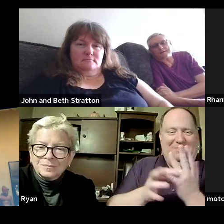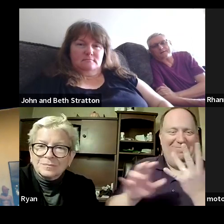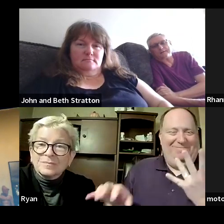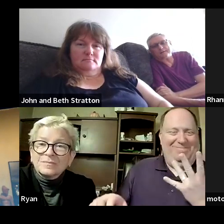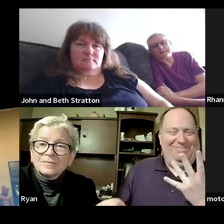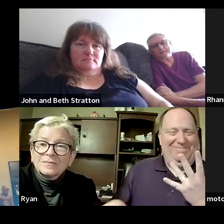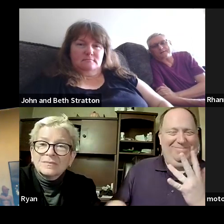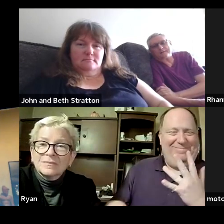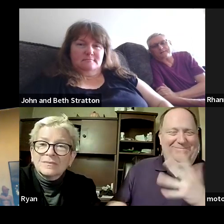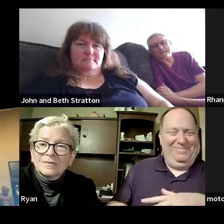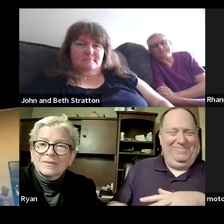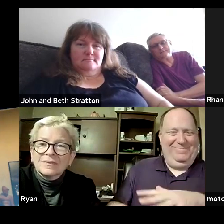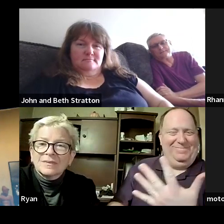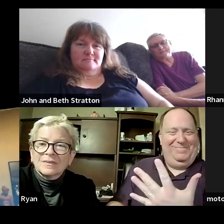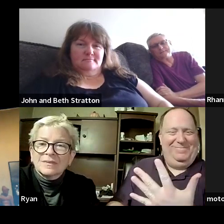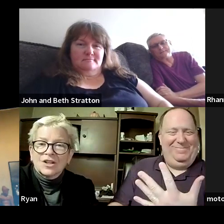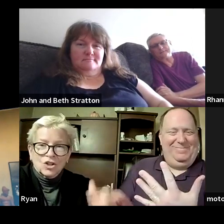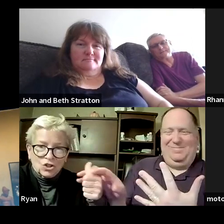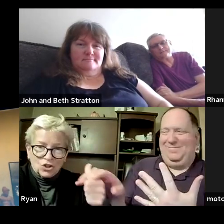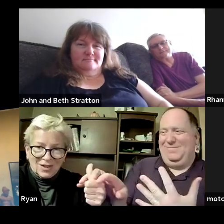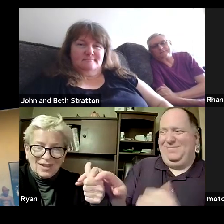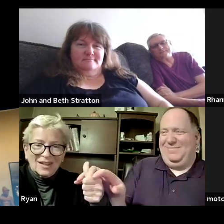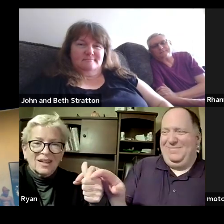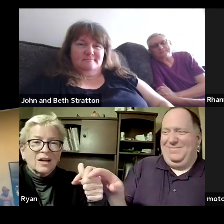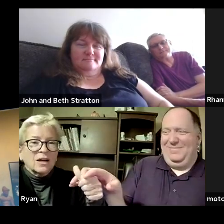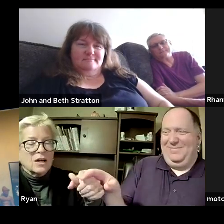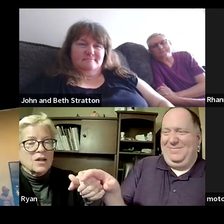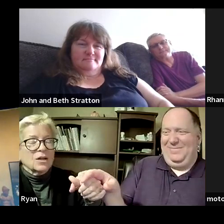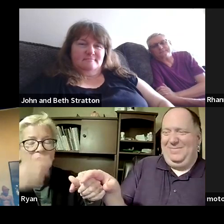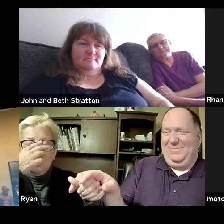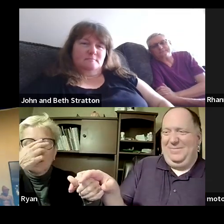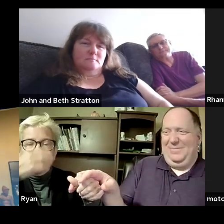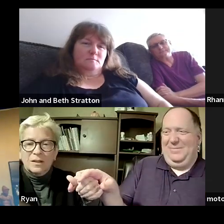good okay now do you have any bowser promises